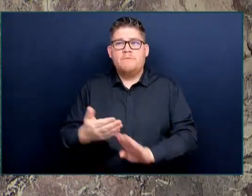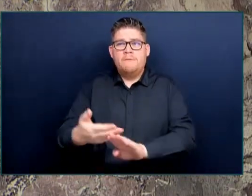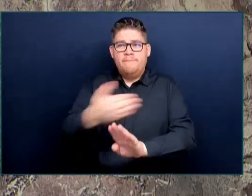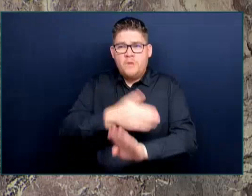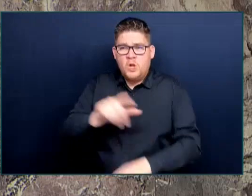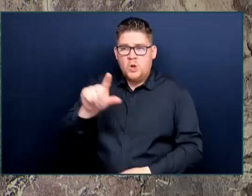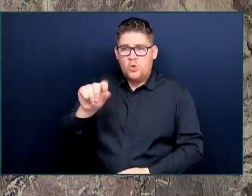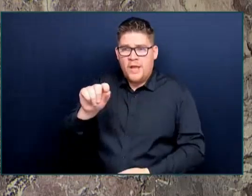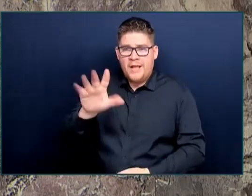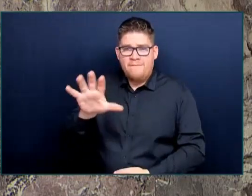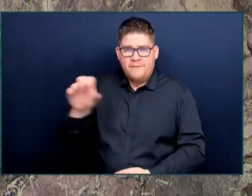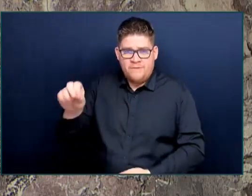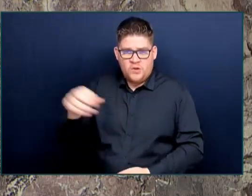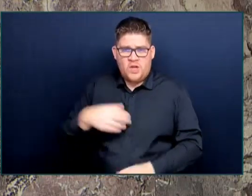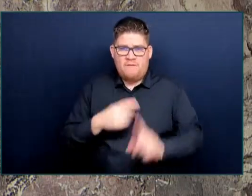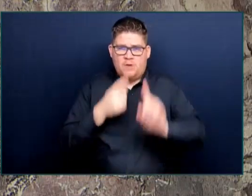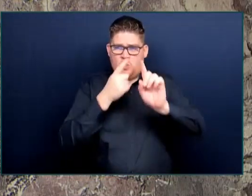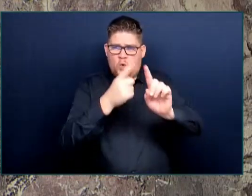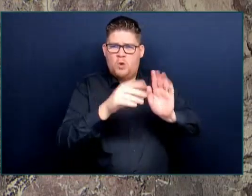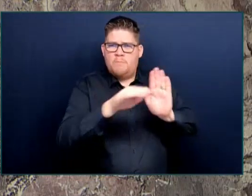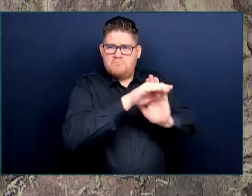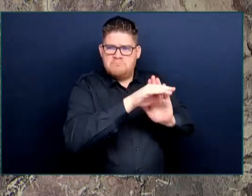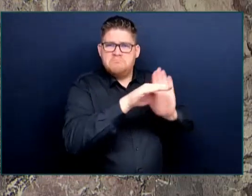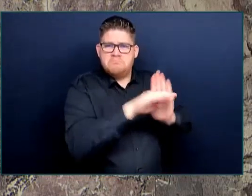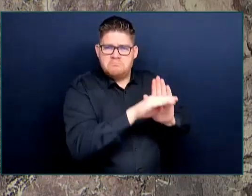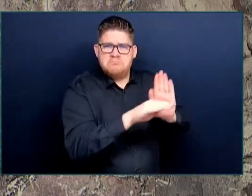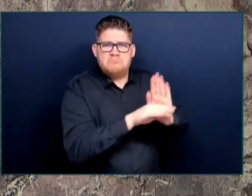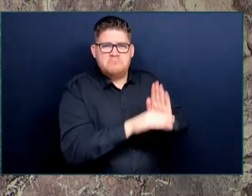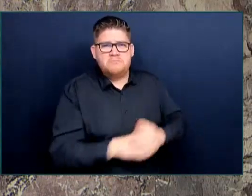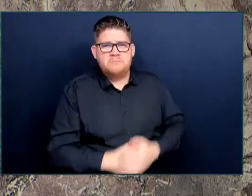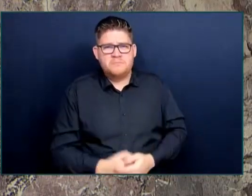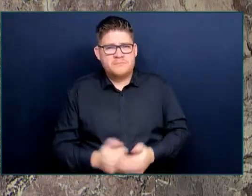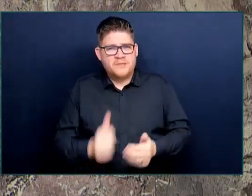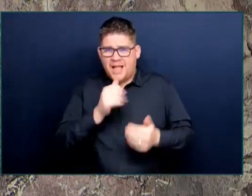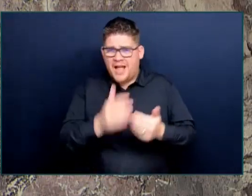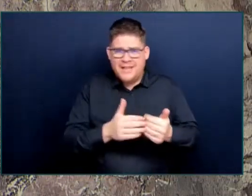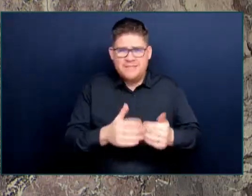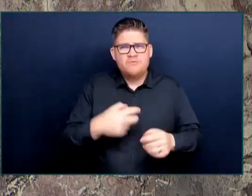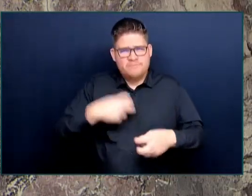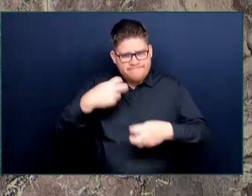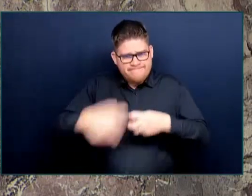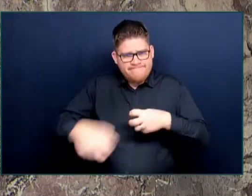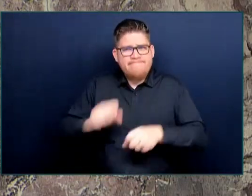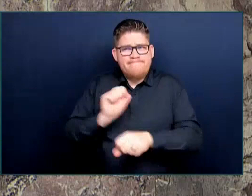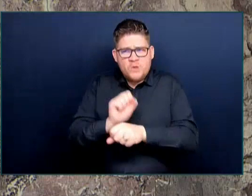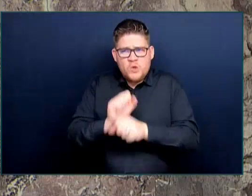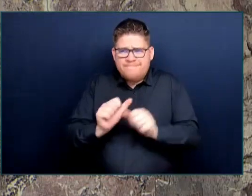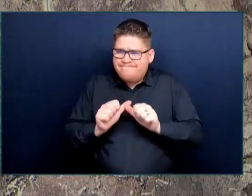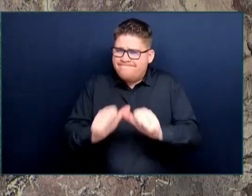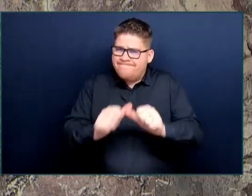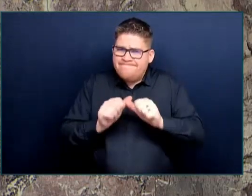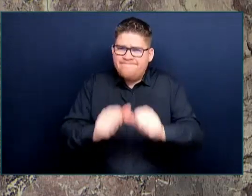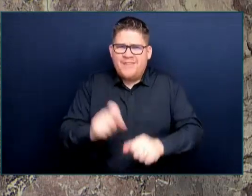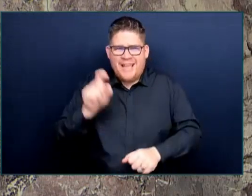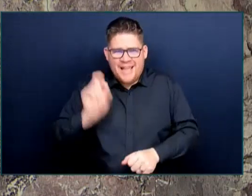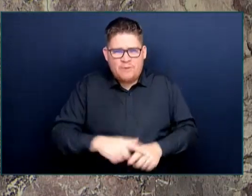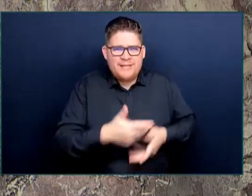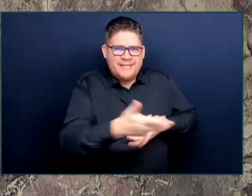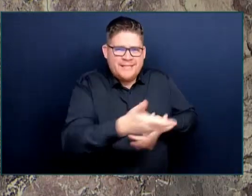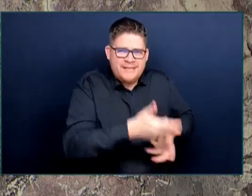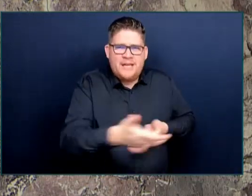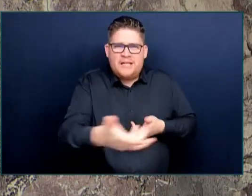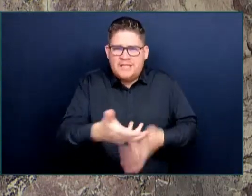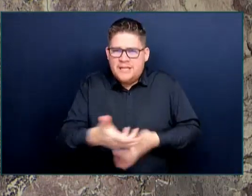are doing it. It involves meeting with industry, whether it is the oil and gas sector, the pulp and paper sector, the mining